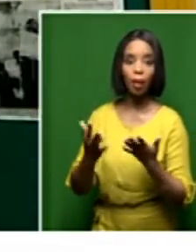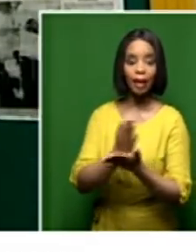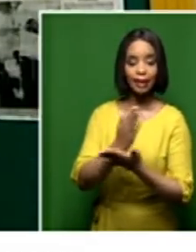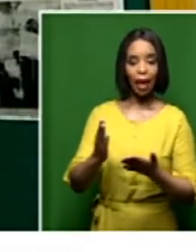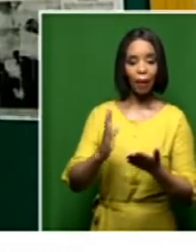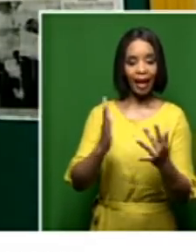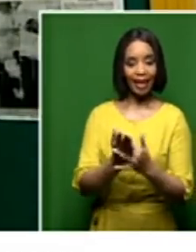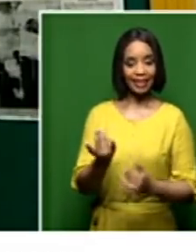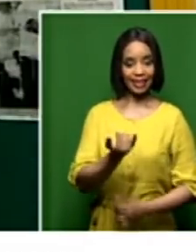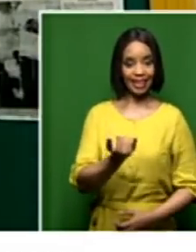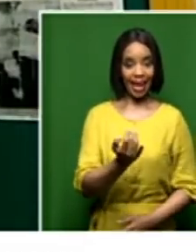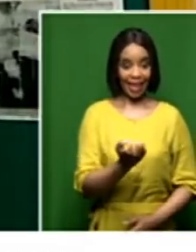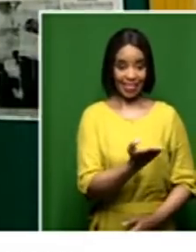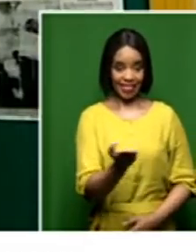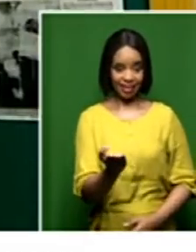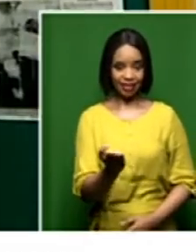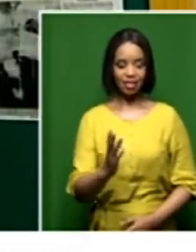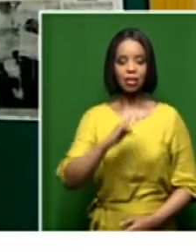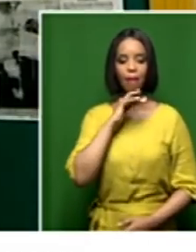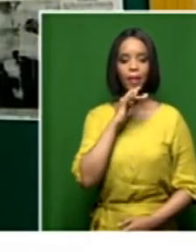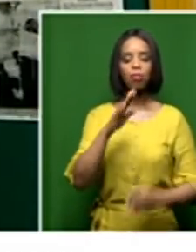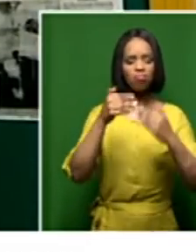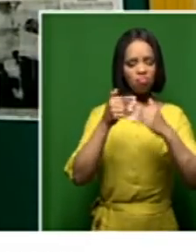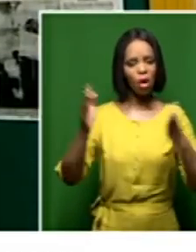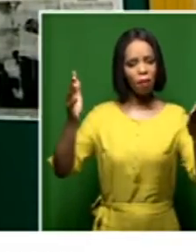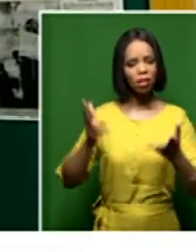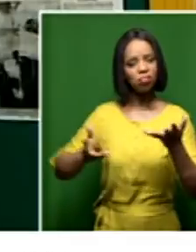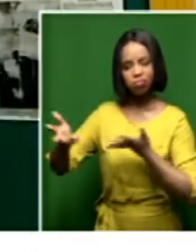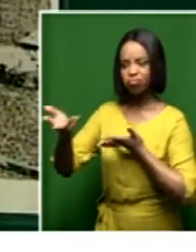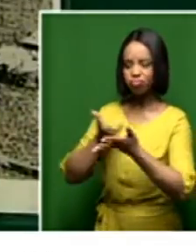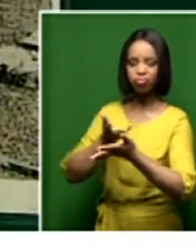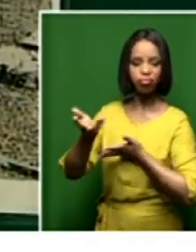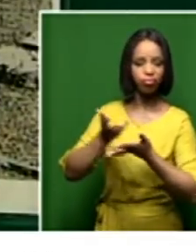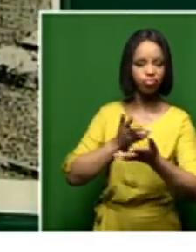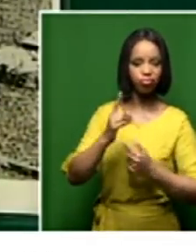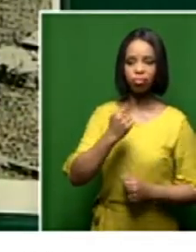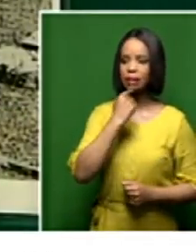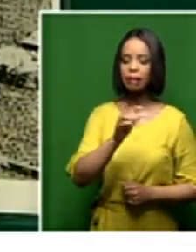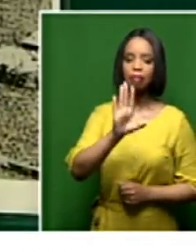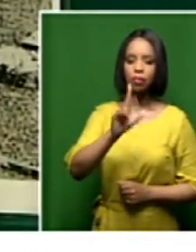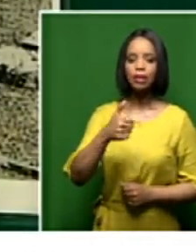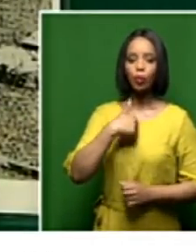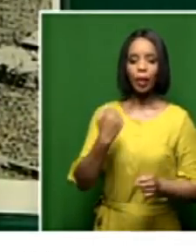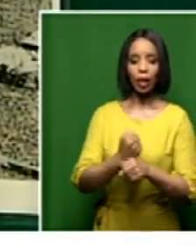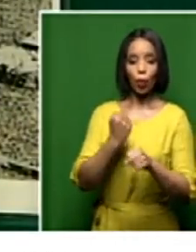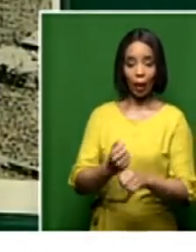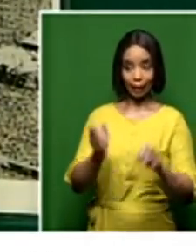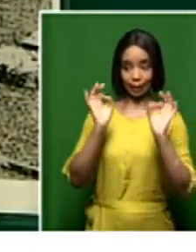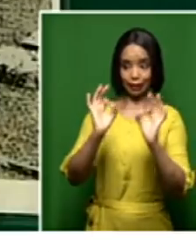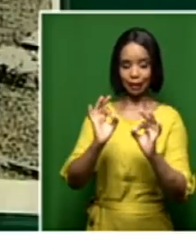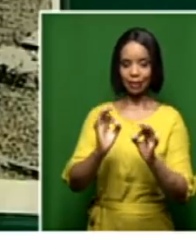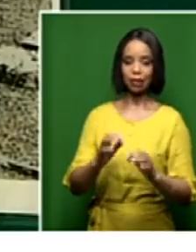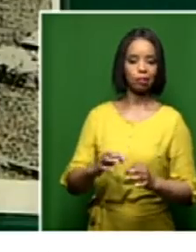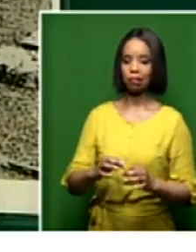these, and basically have frank discussions about the fact that perhaps we're not moving fast enough, or we're going nowhere